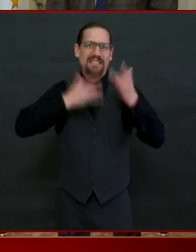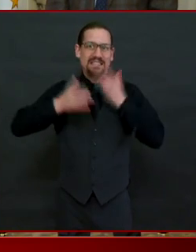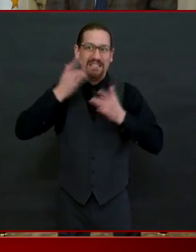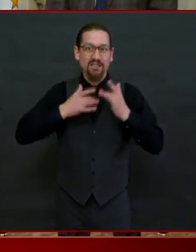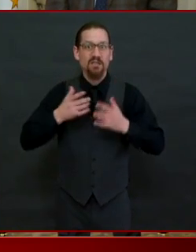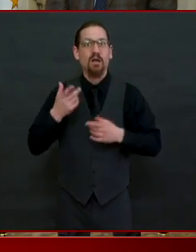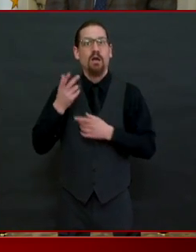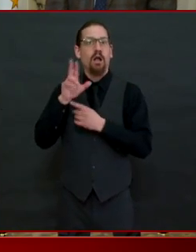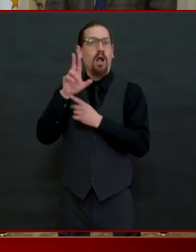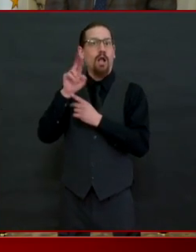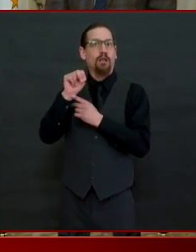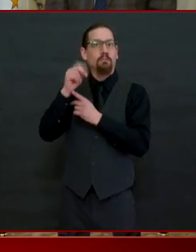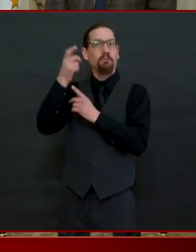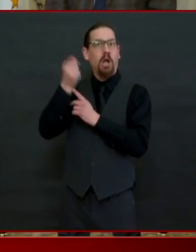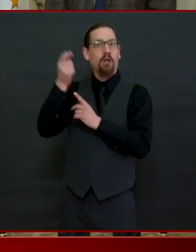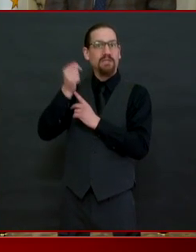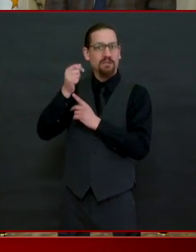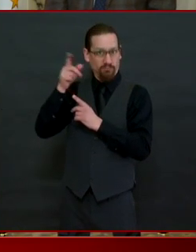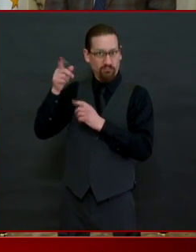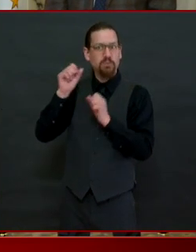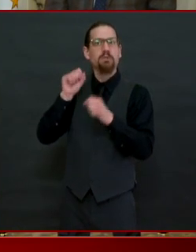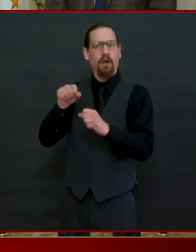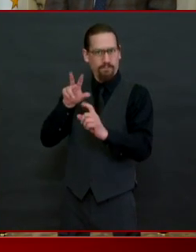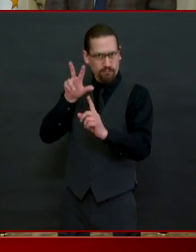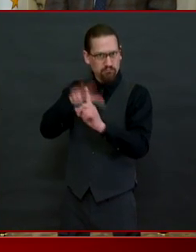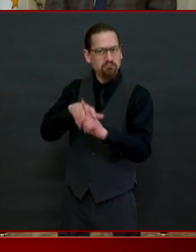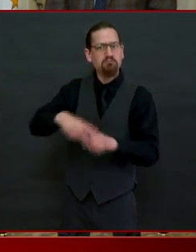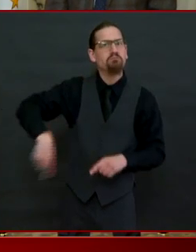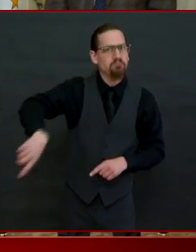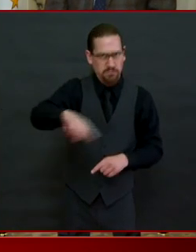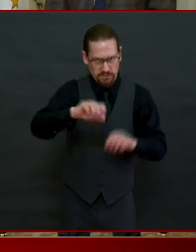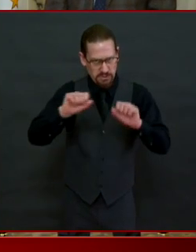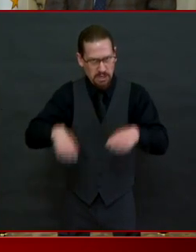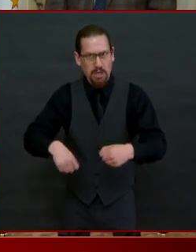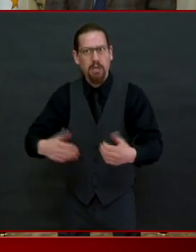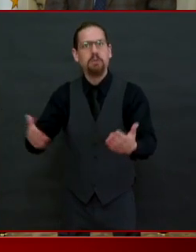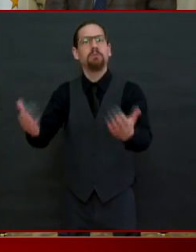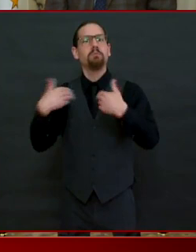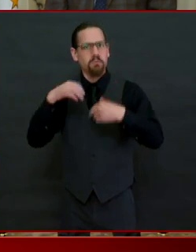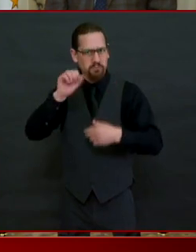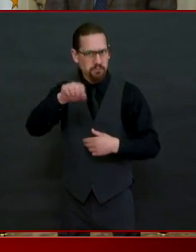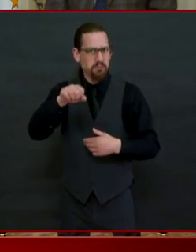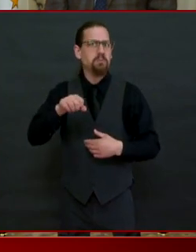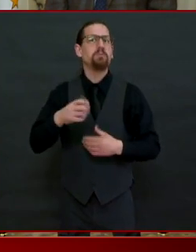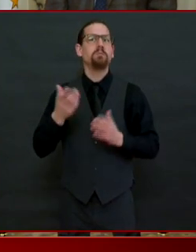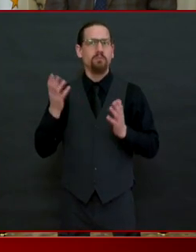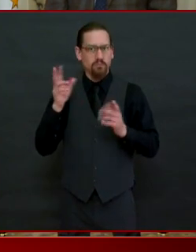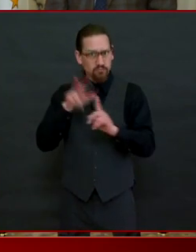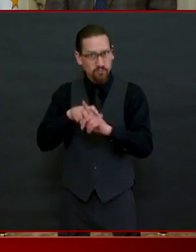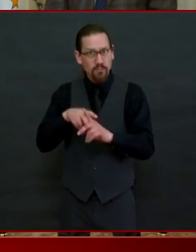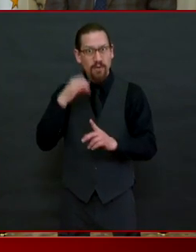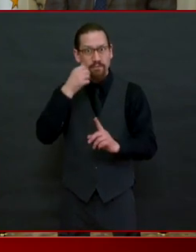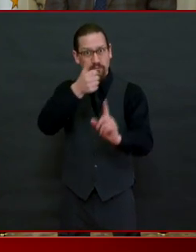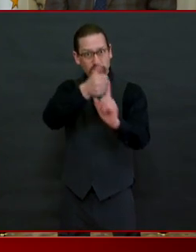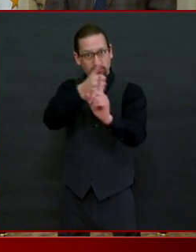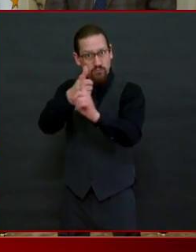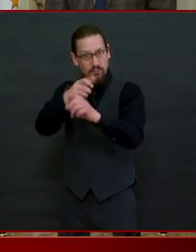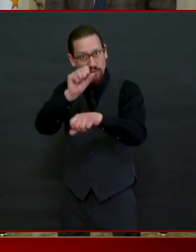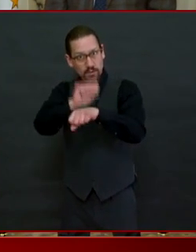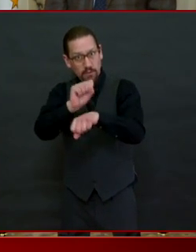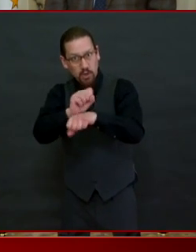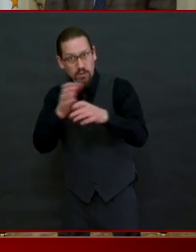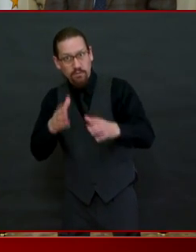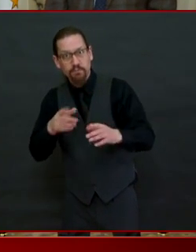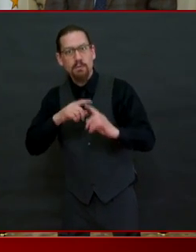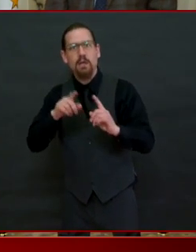to apply you're eligible now if you if you're self-employed even though you typically aren't